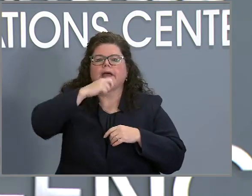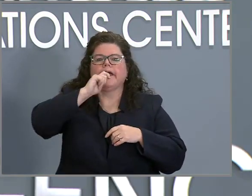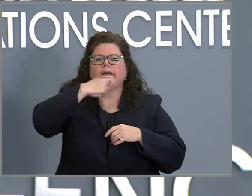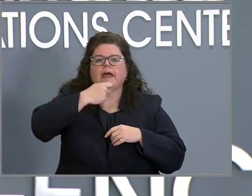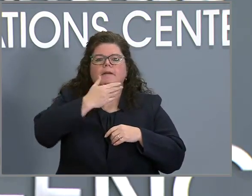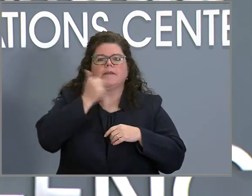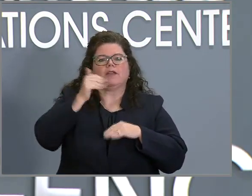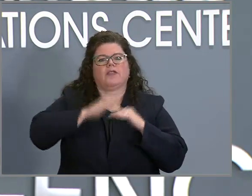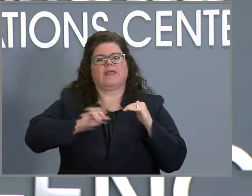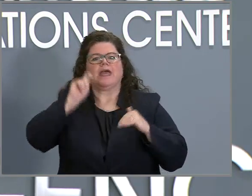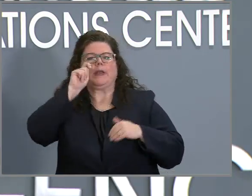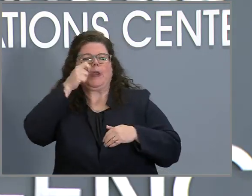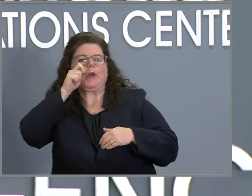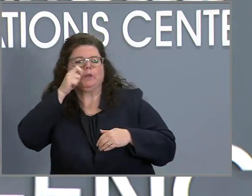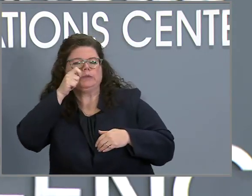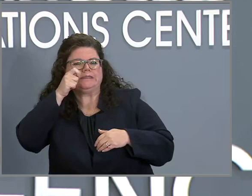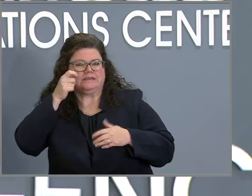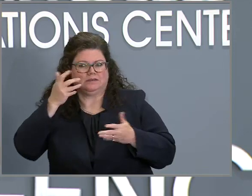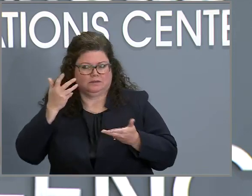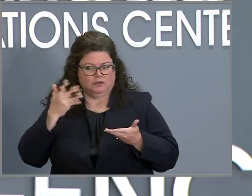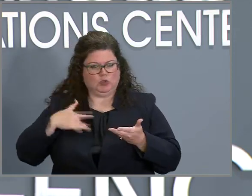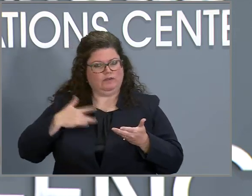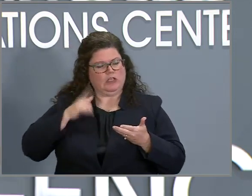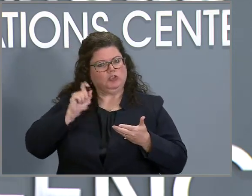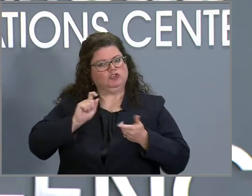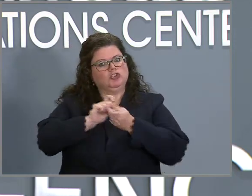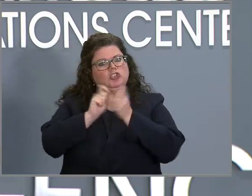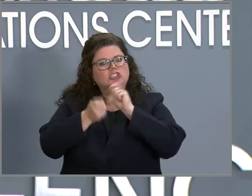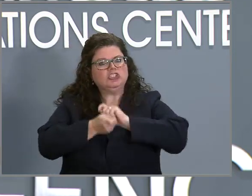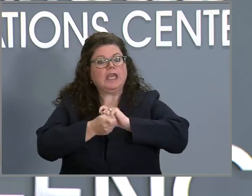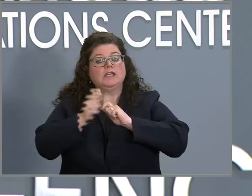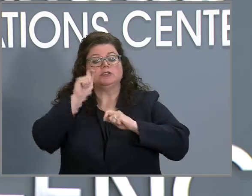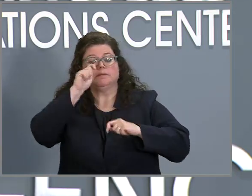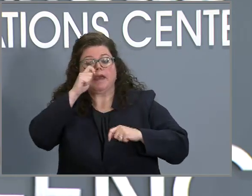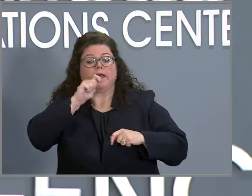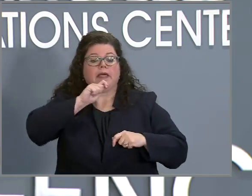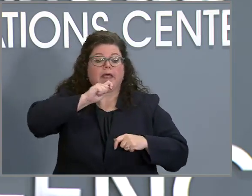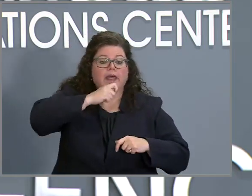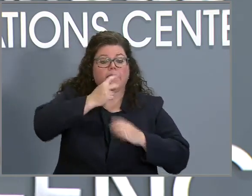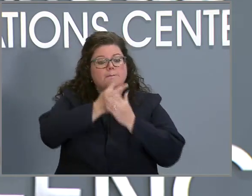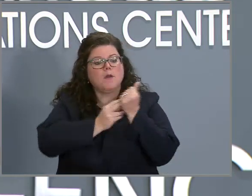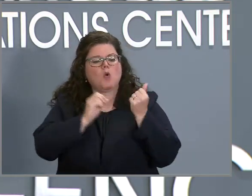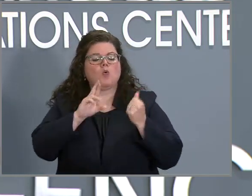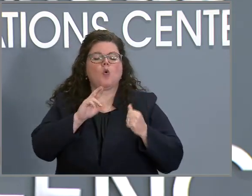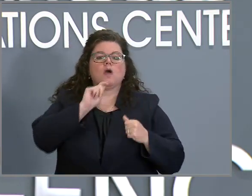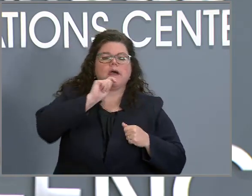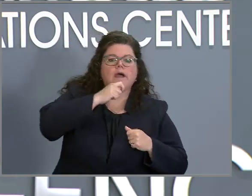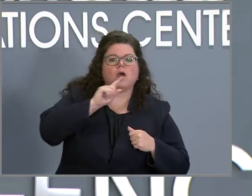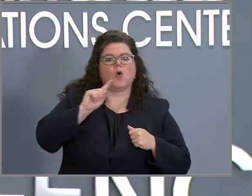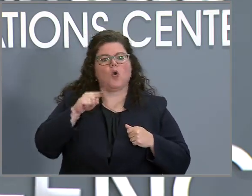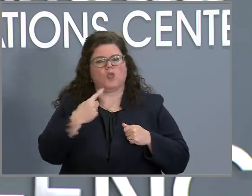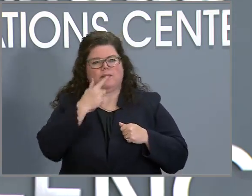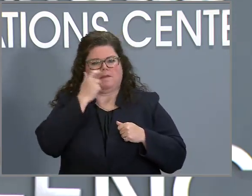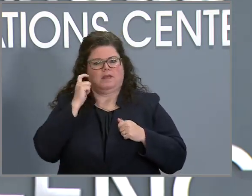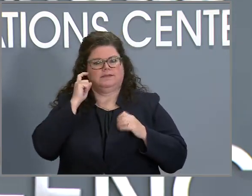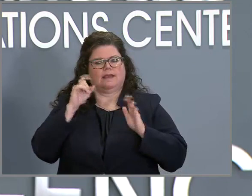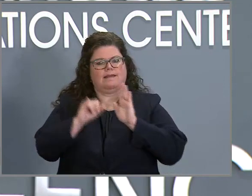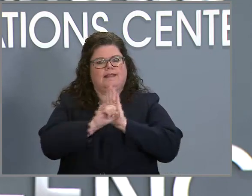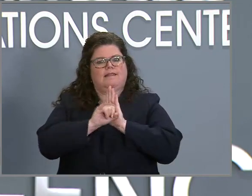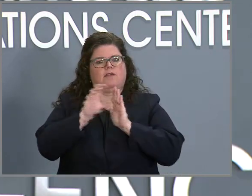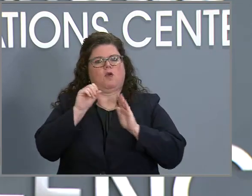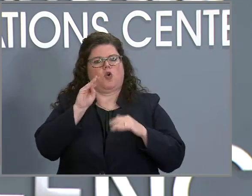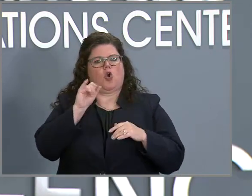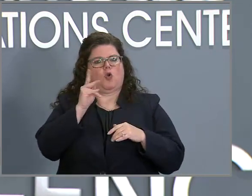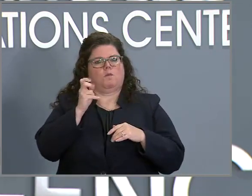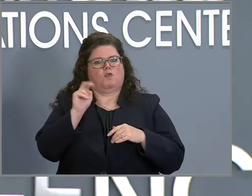any change in protocol that people should be swabbing both mouth and nose or is there any discussion around that? Yeah, absolutely.